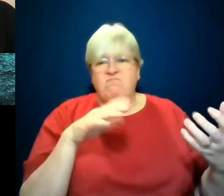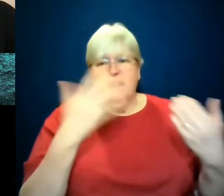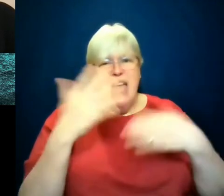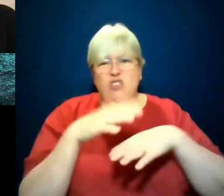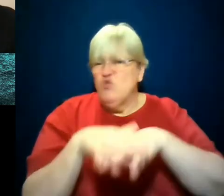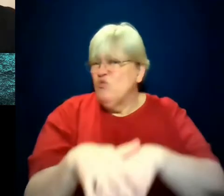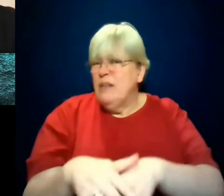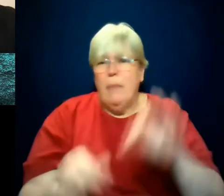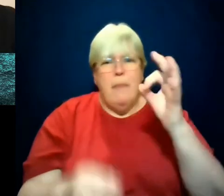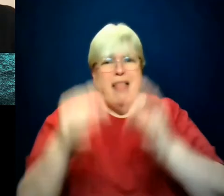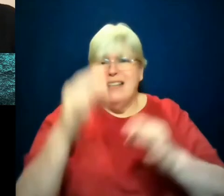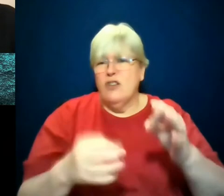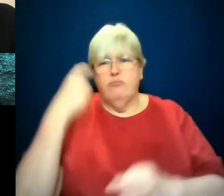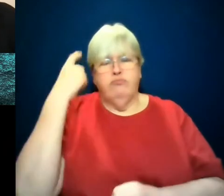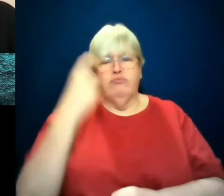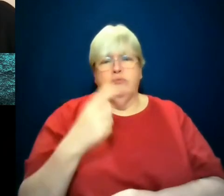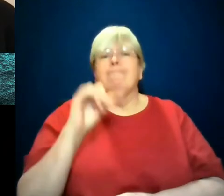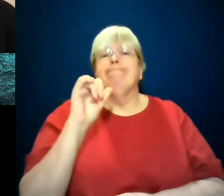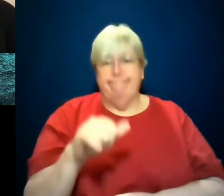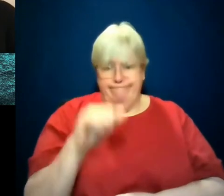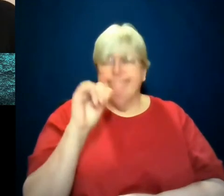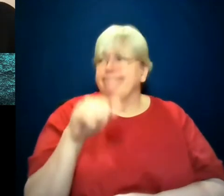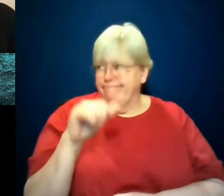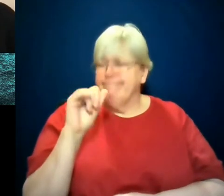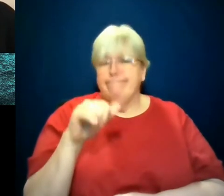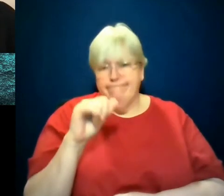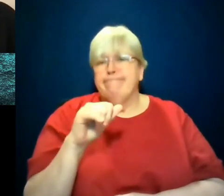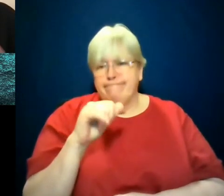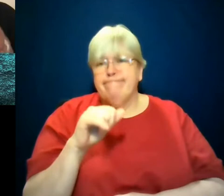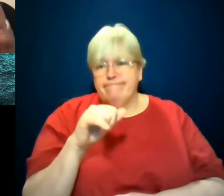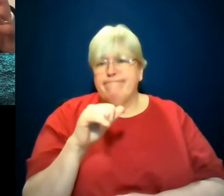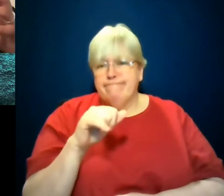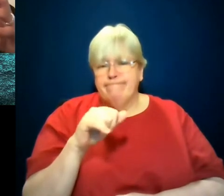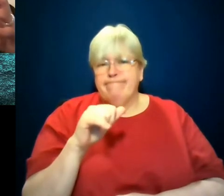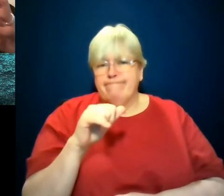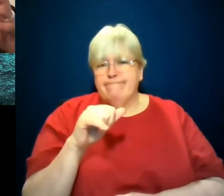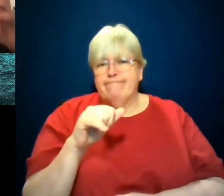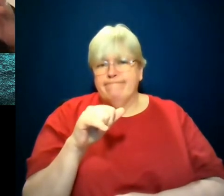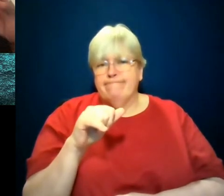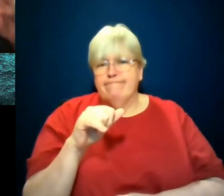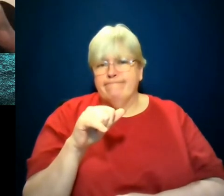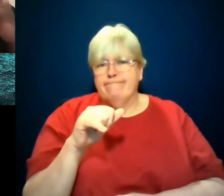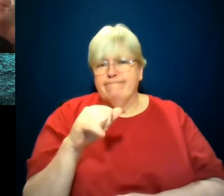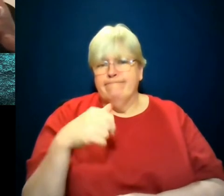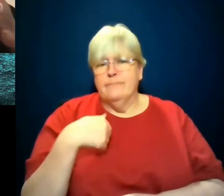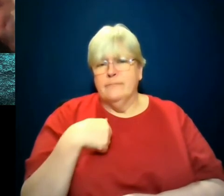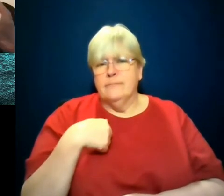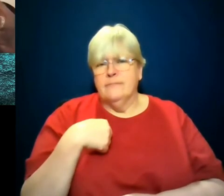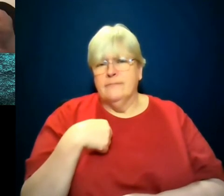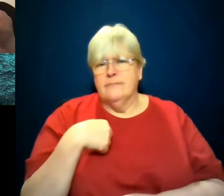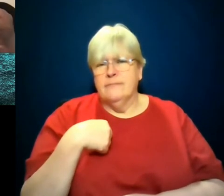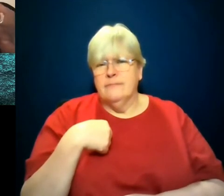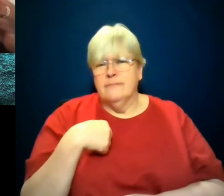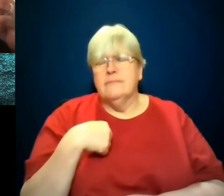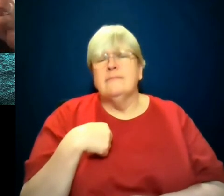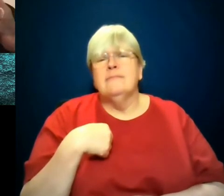thought. Yes. Yes. Yes. I'm kind of, and it